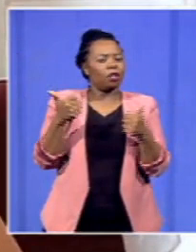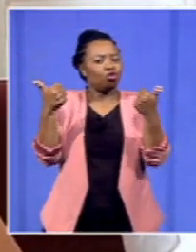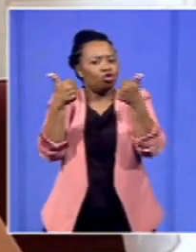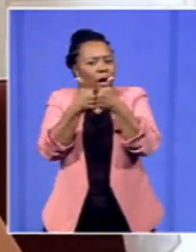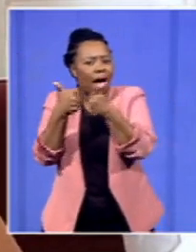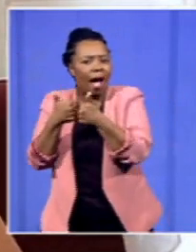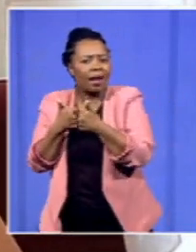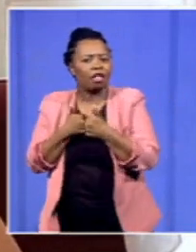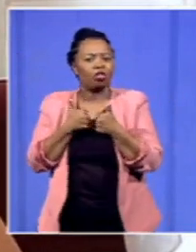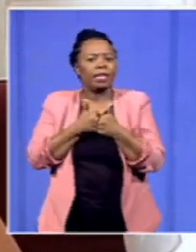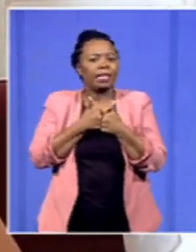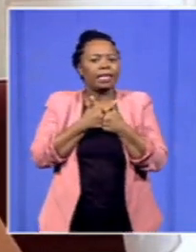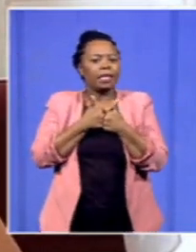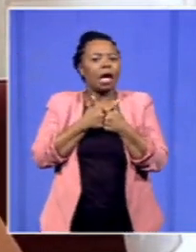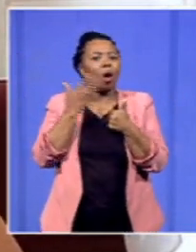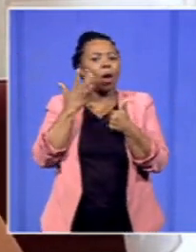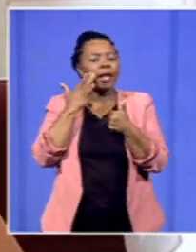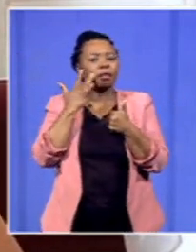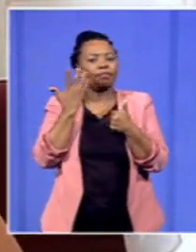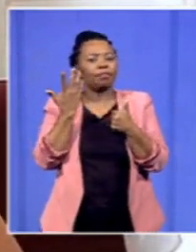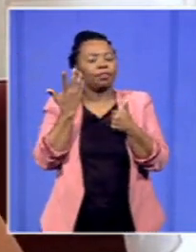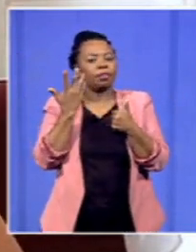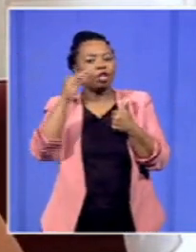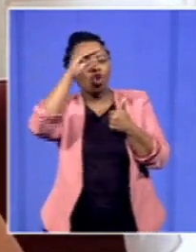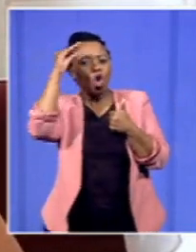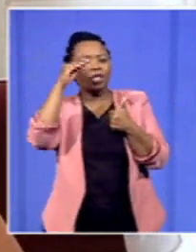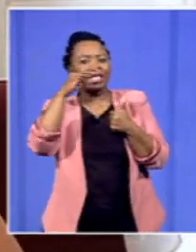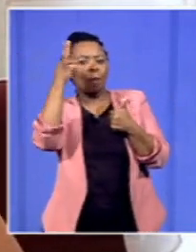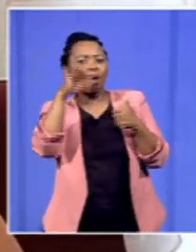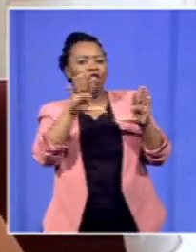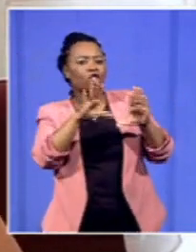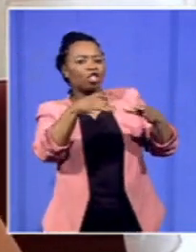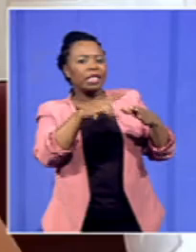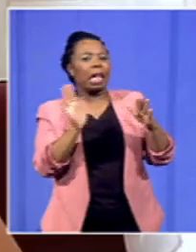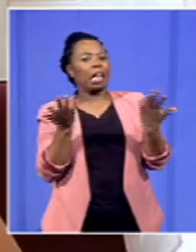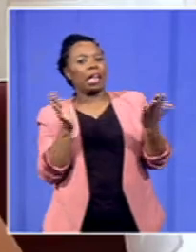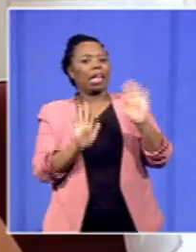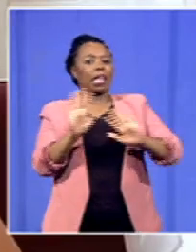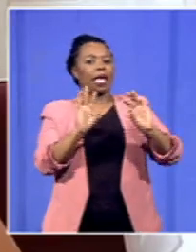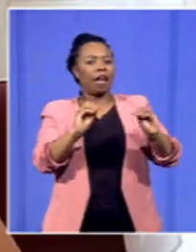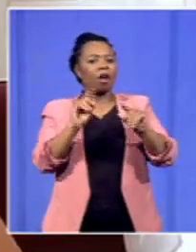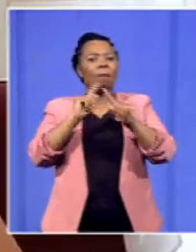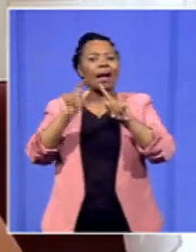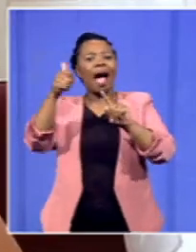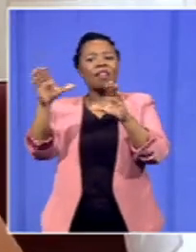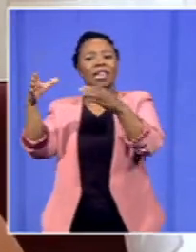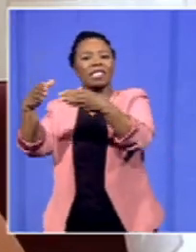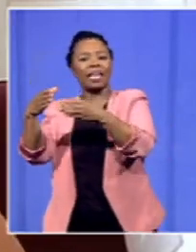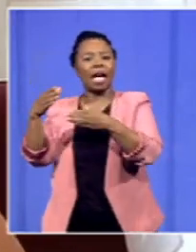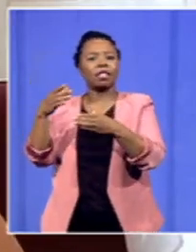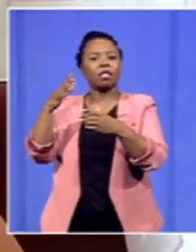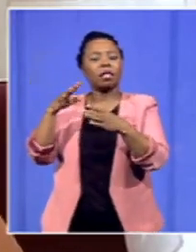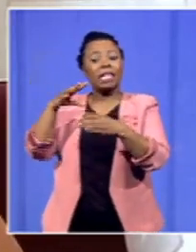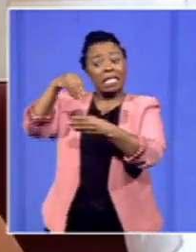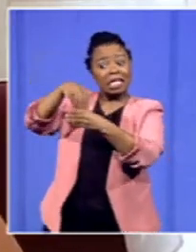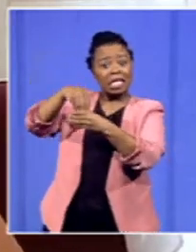are more glaring when it comes to the nursing professions if you look at other sectors within health you don't experience such challenges we know